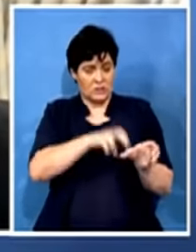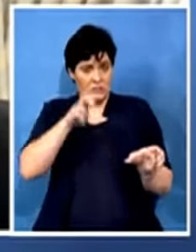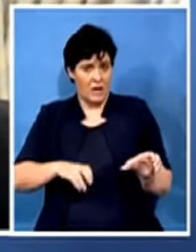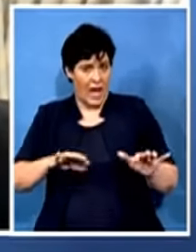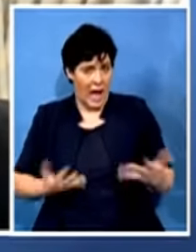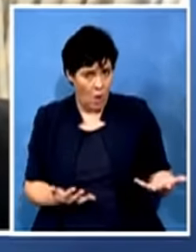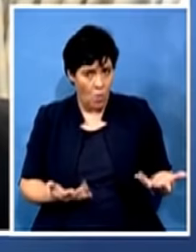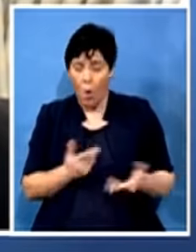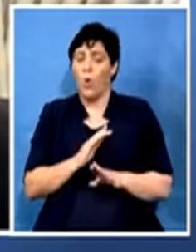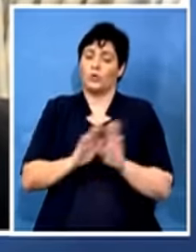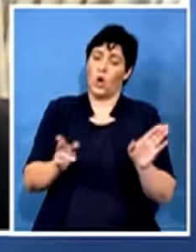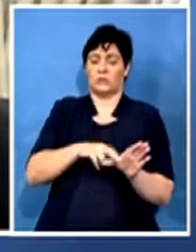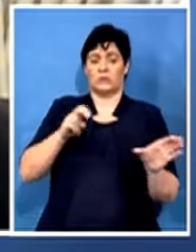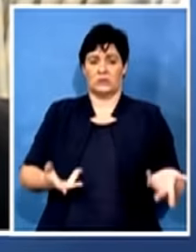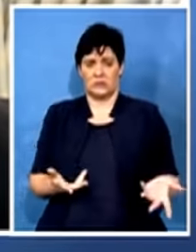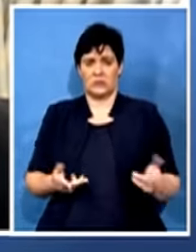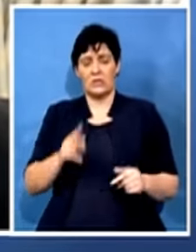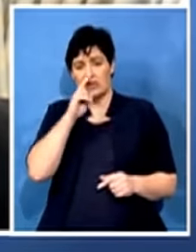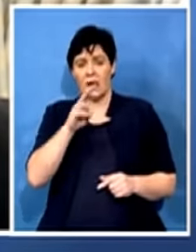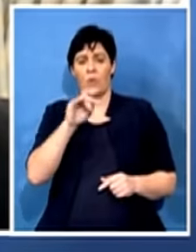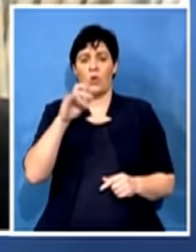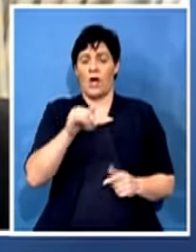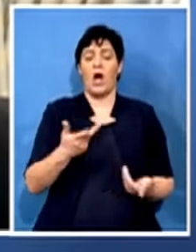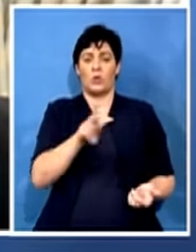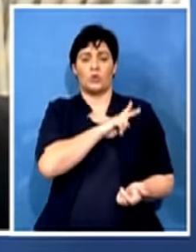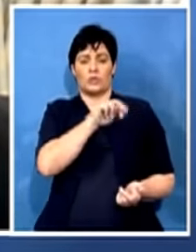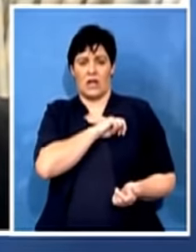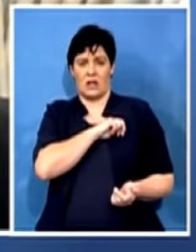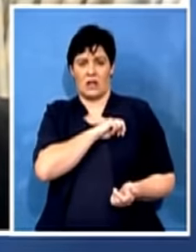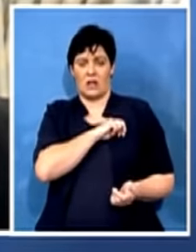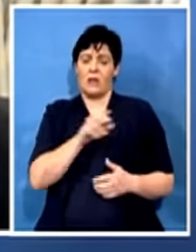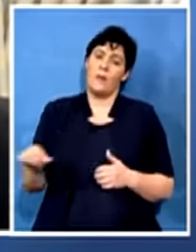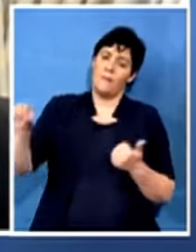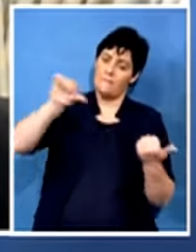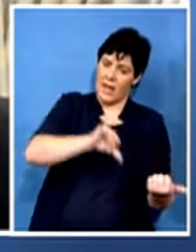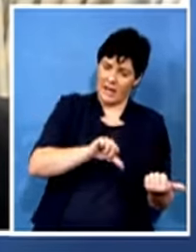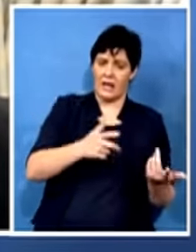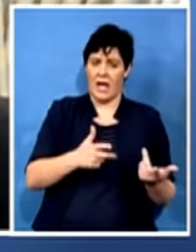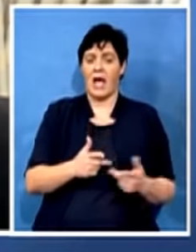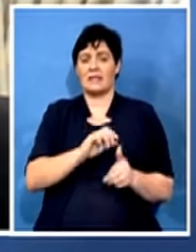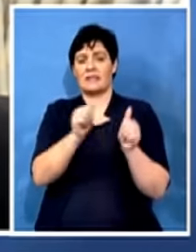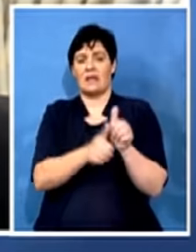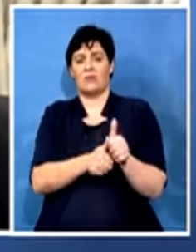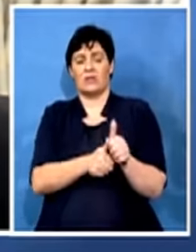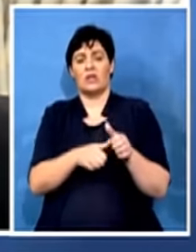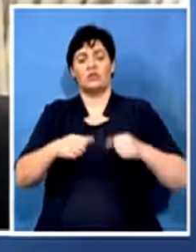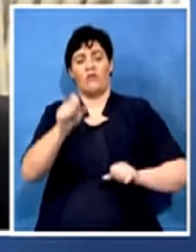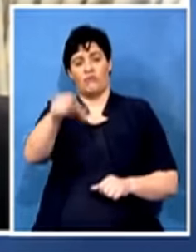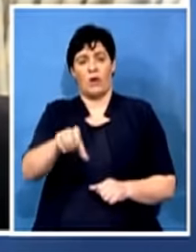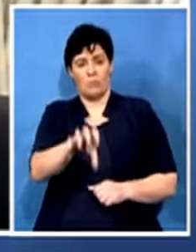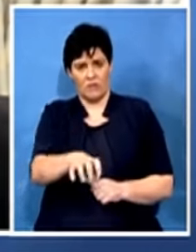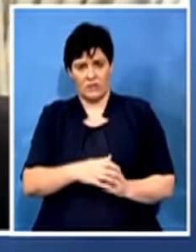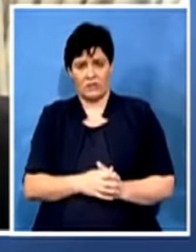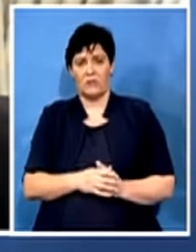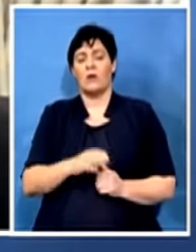Mambuya Kuli in KwaZulu-Latau being brought back into the fore as the deputy chairperson of the province. Hence, you see the likes of Mungani Pongo, who are still not yet stepped